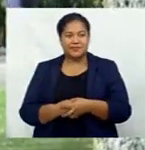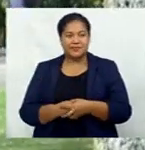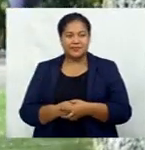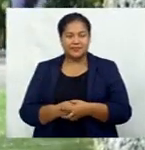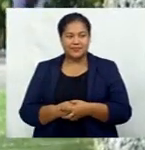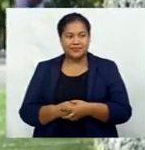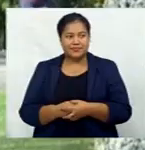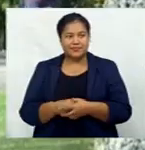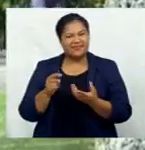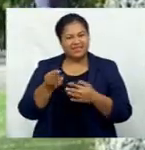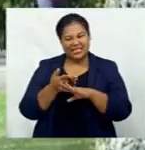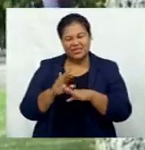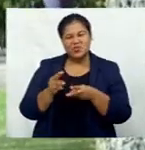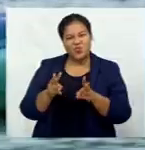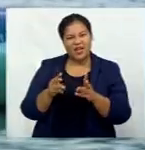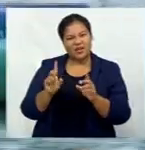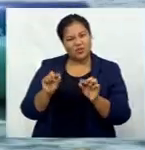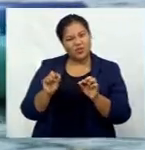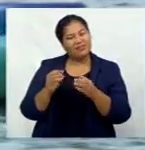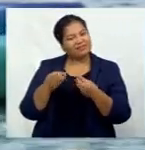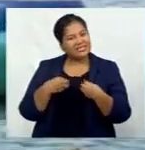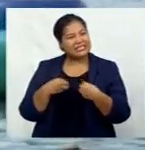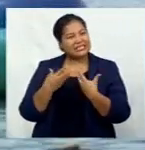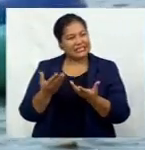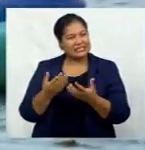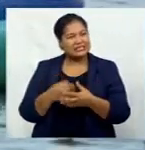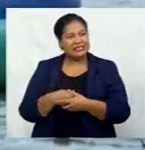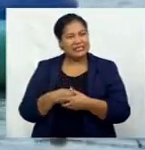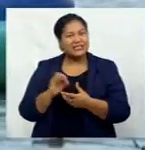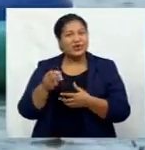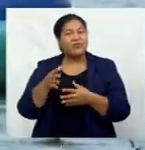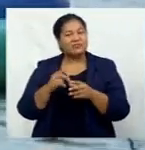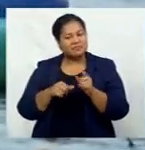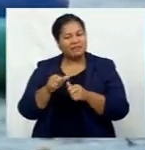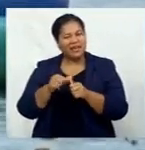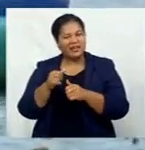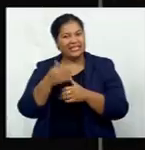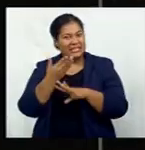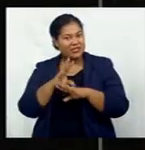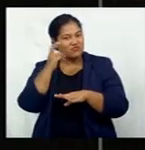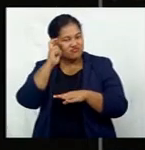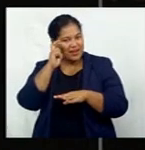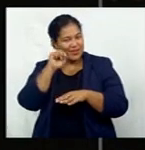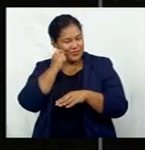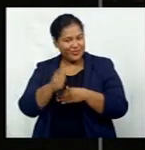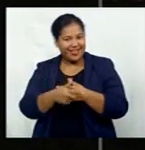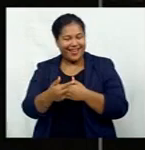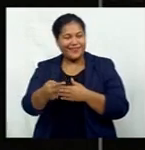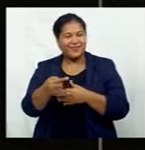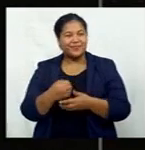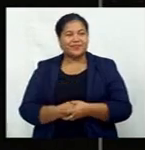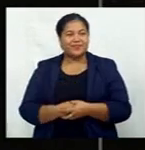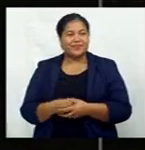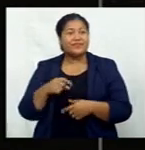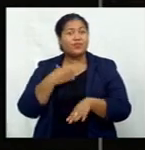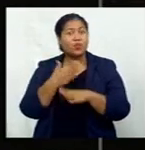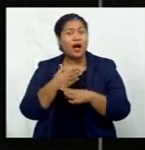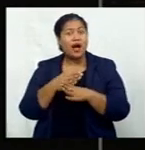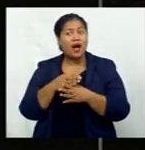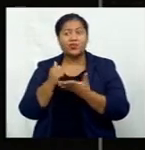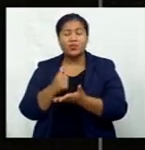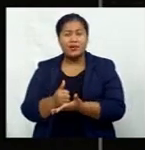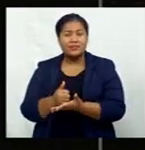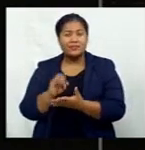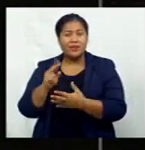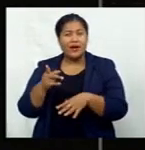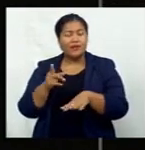new way of doing business too. So it's a bit of retraining that we'll need to go on. In an effort to help police curb the